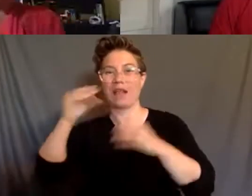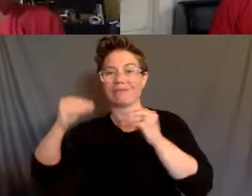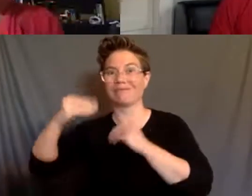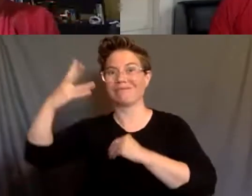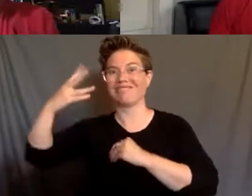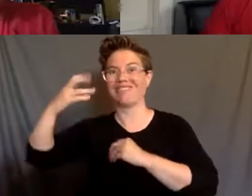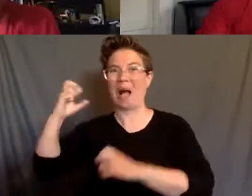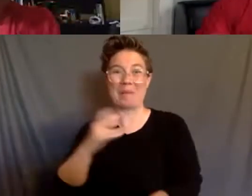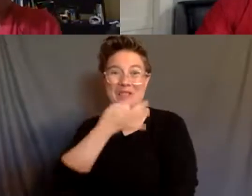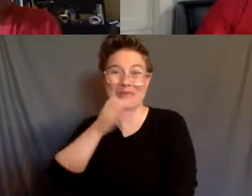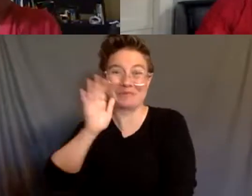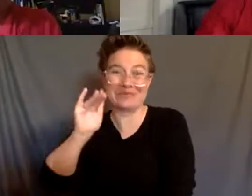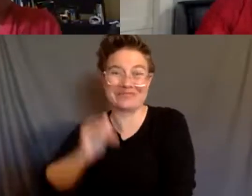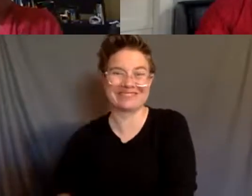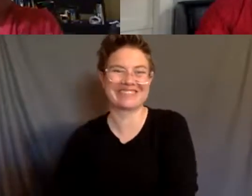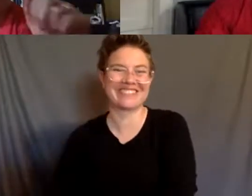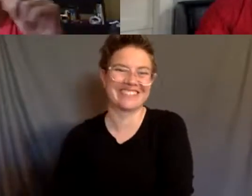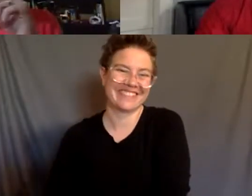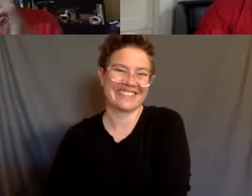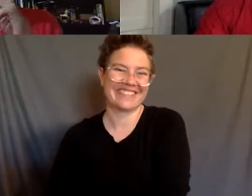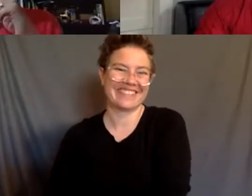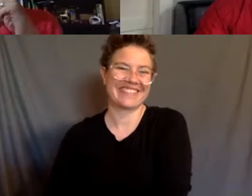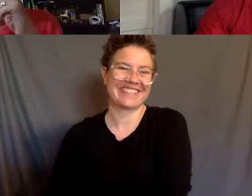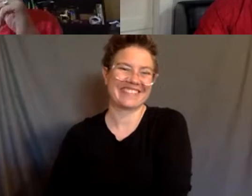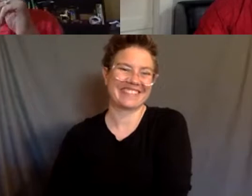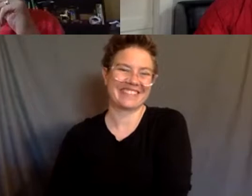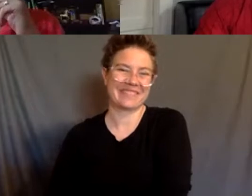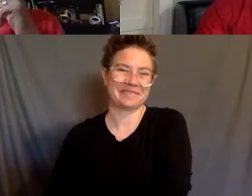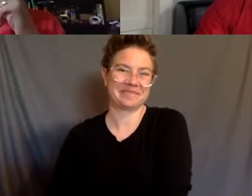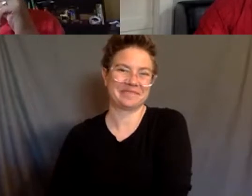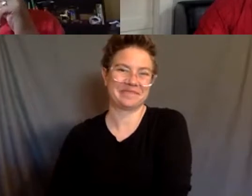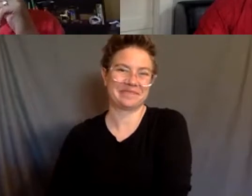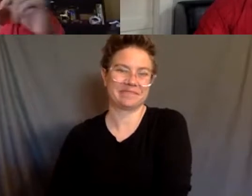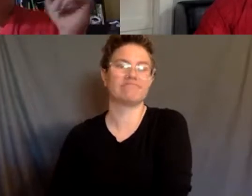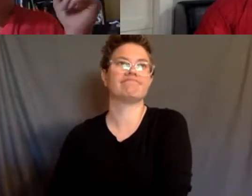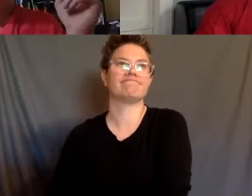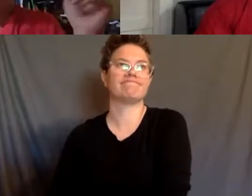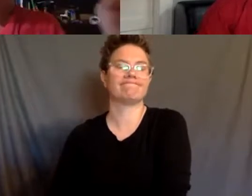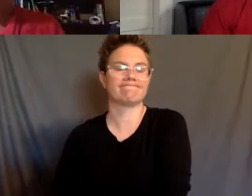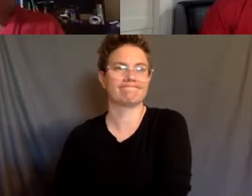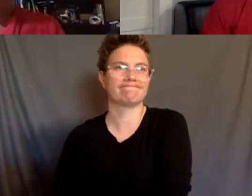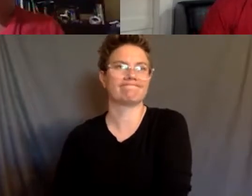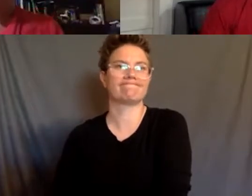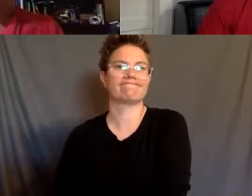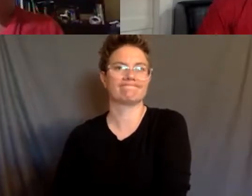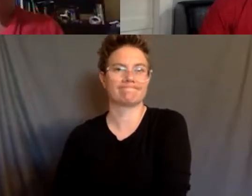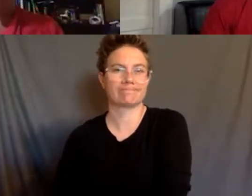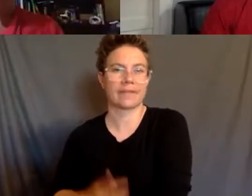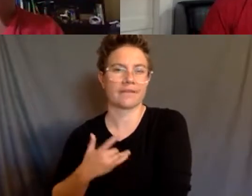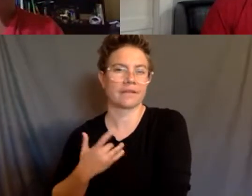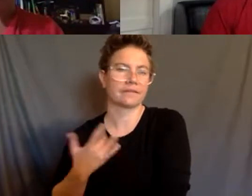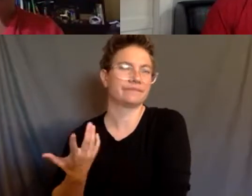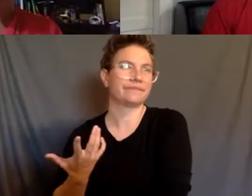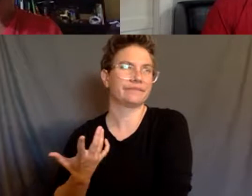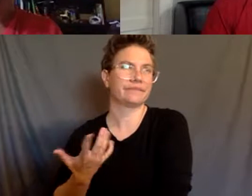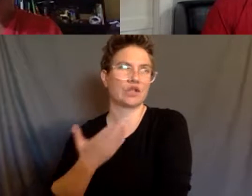All right. Um, so, um, Um, I think it's really, it's a great